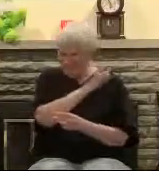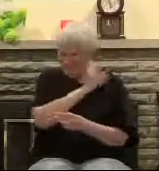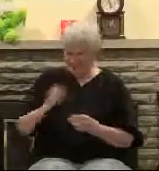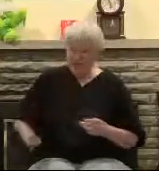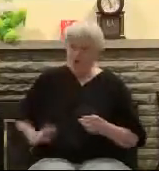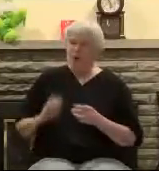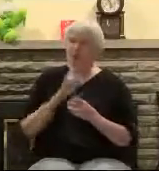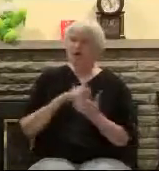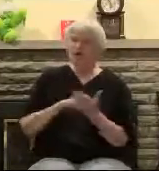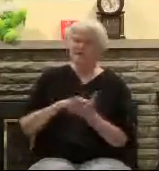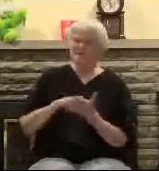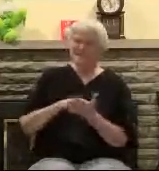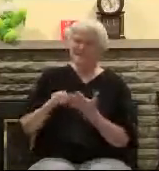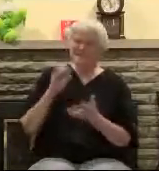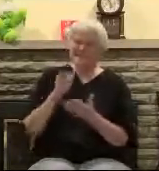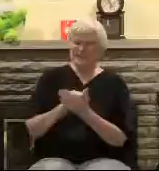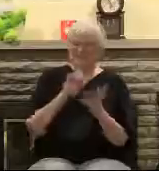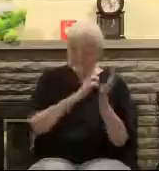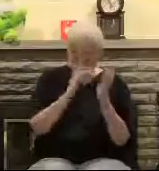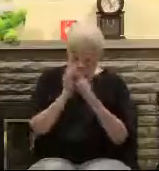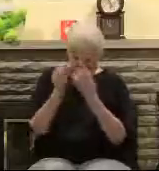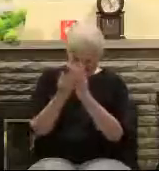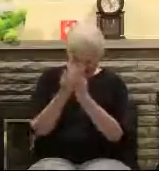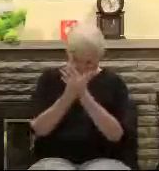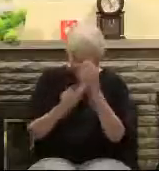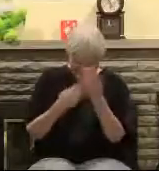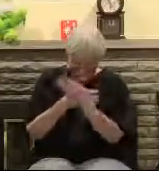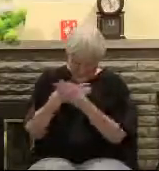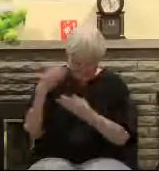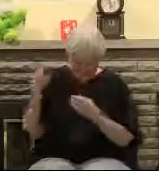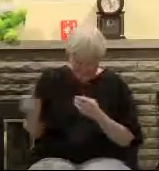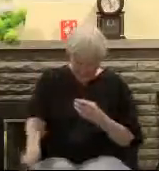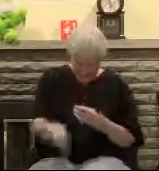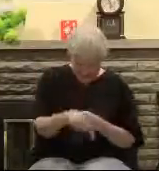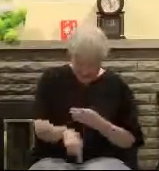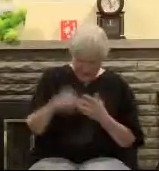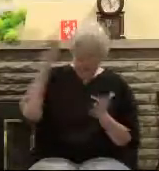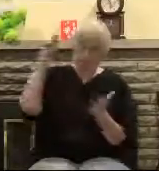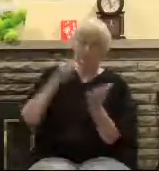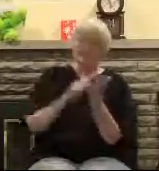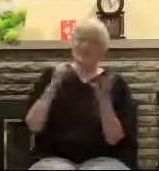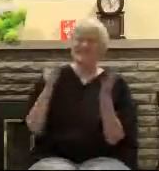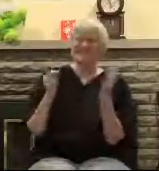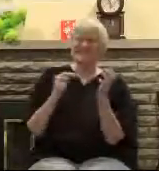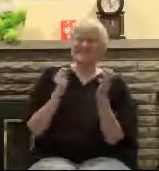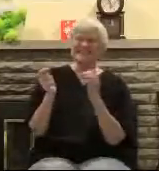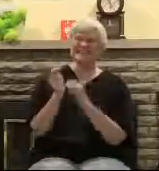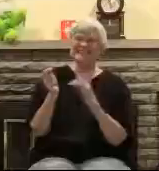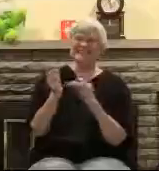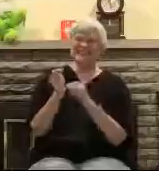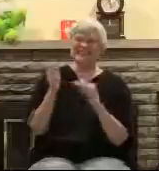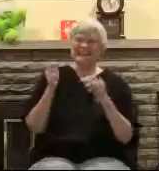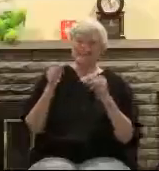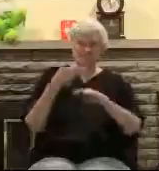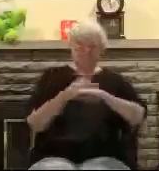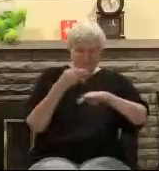The Messiah is prophesying through the psalmist. They pierced. They didn't even do that in 1000 BC. They weren't crucifying